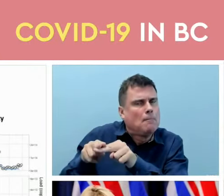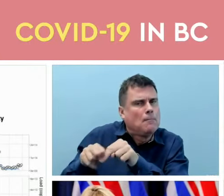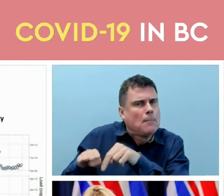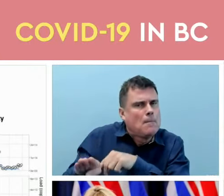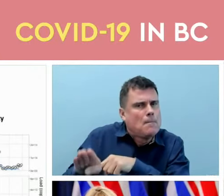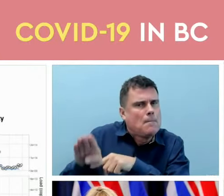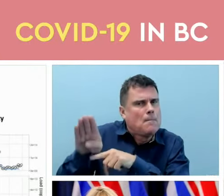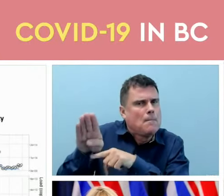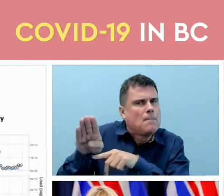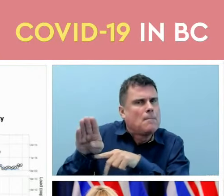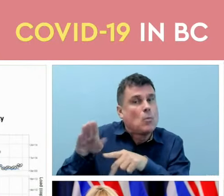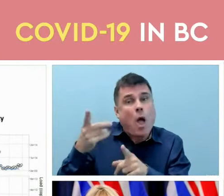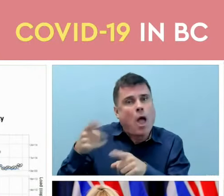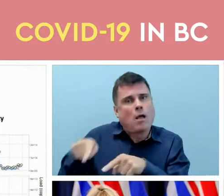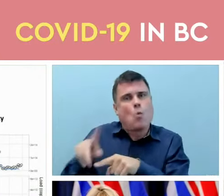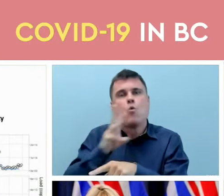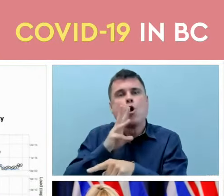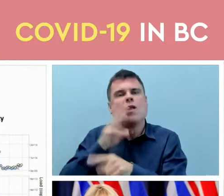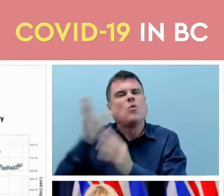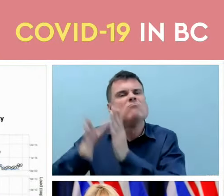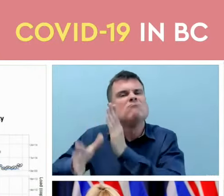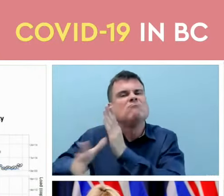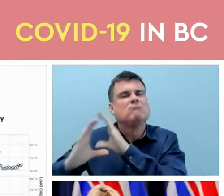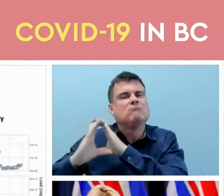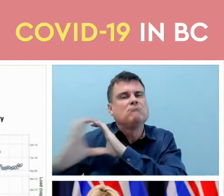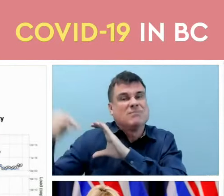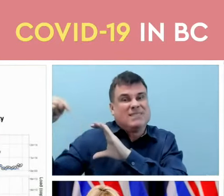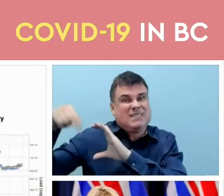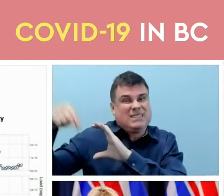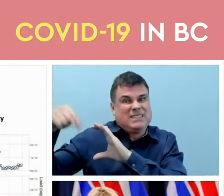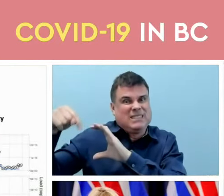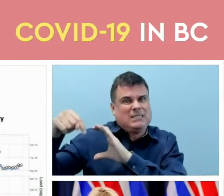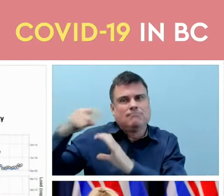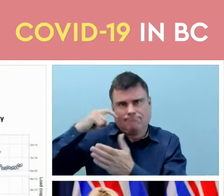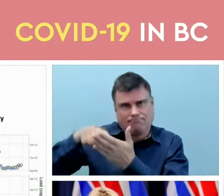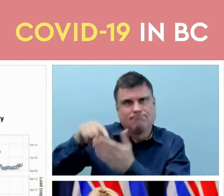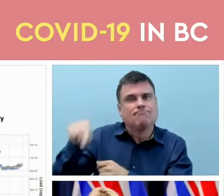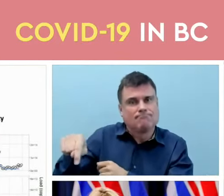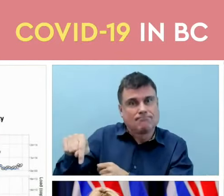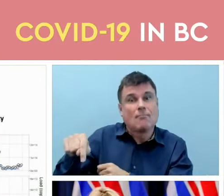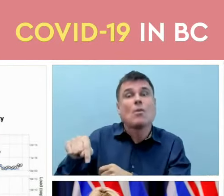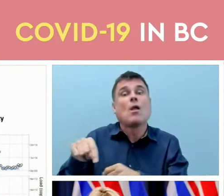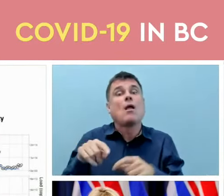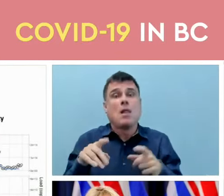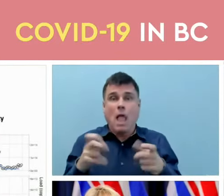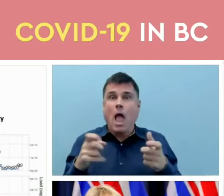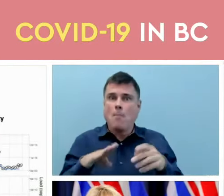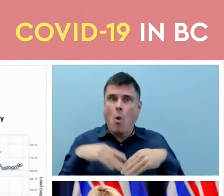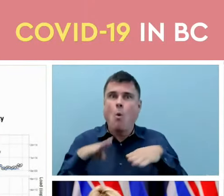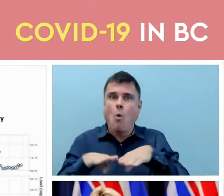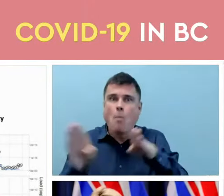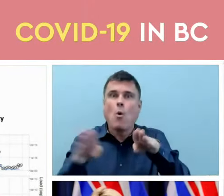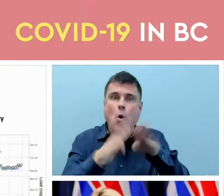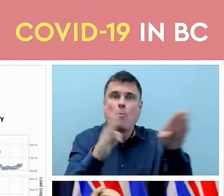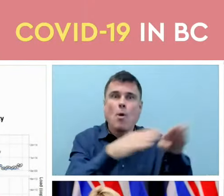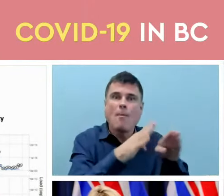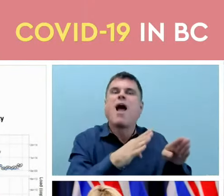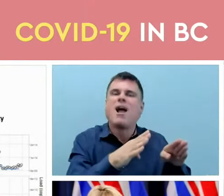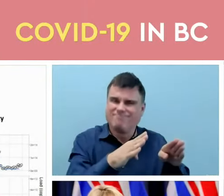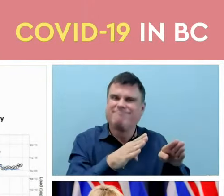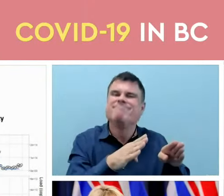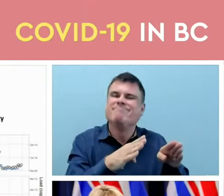reflects again the fact that we have opened up, that we are seeing more transmission in the community even as